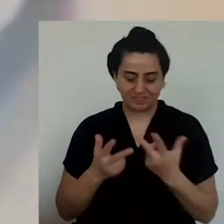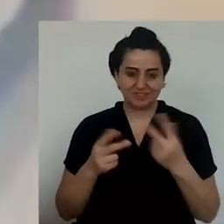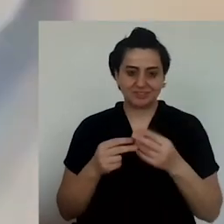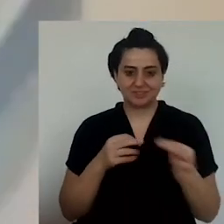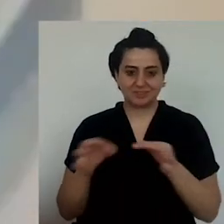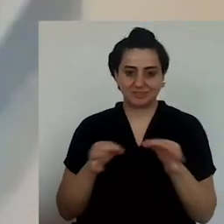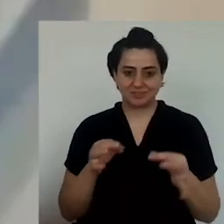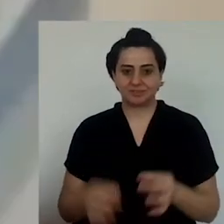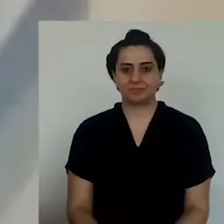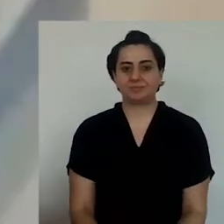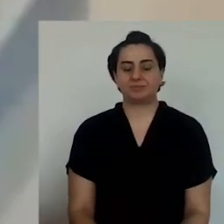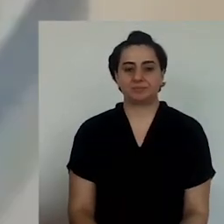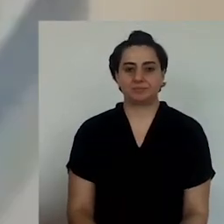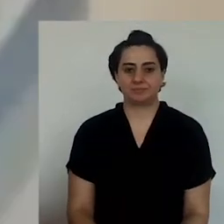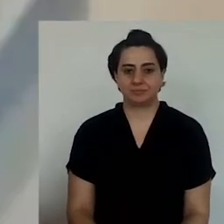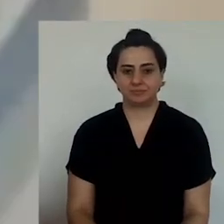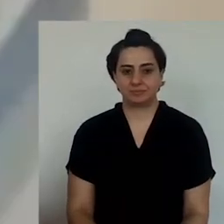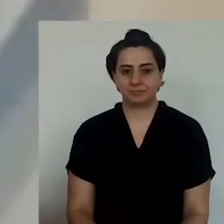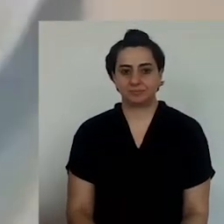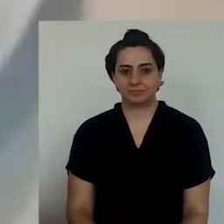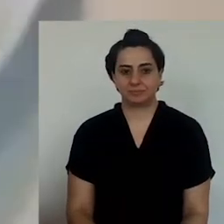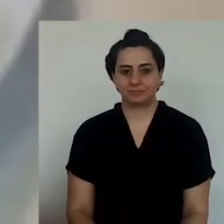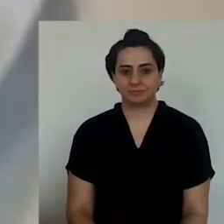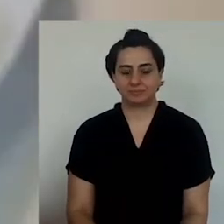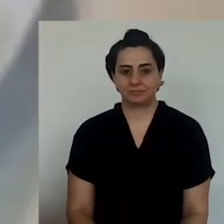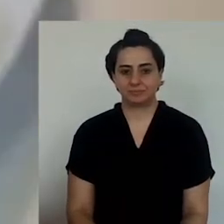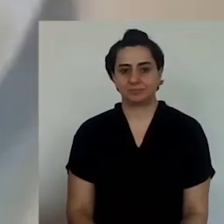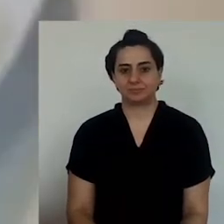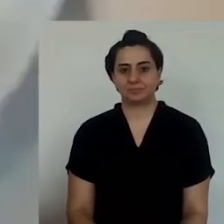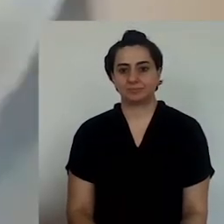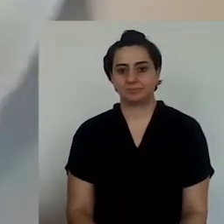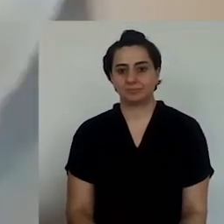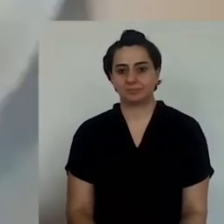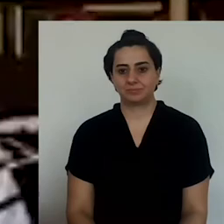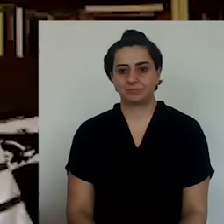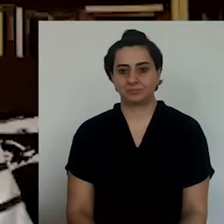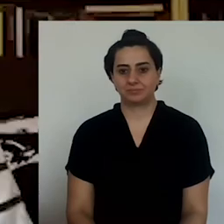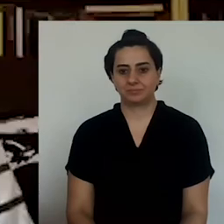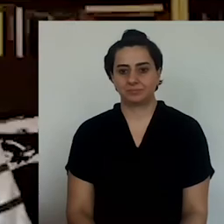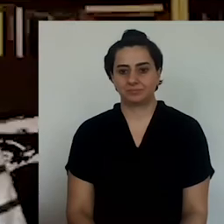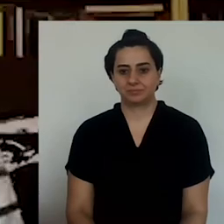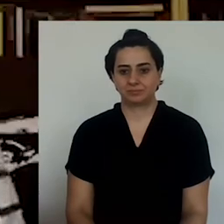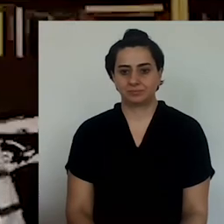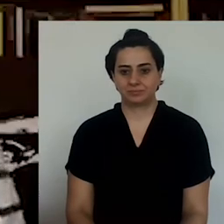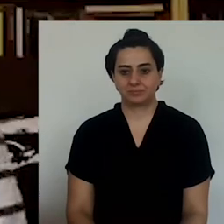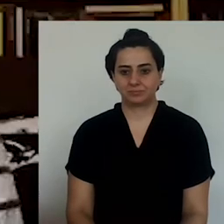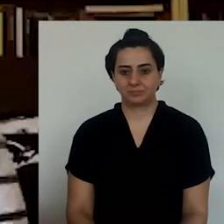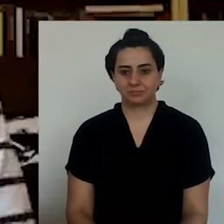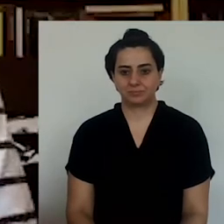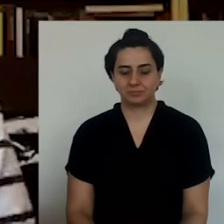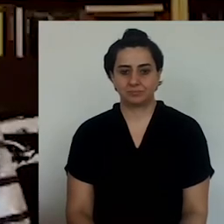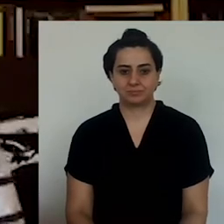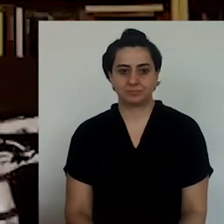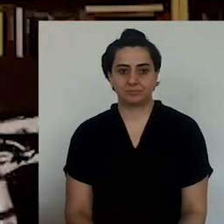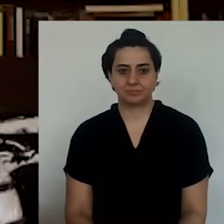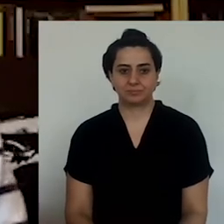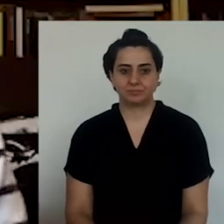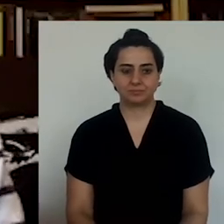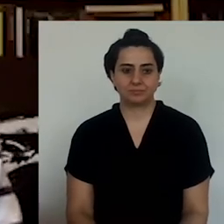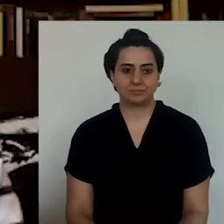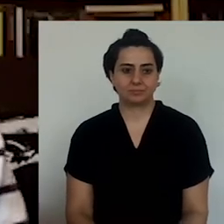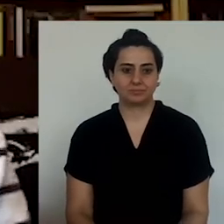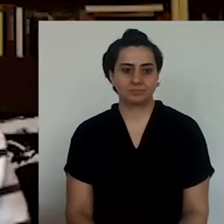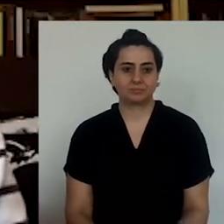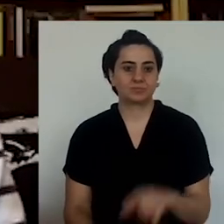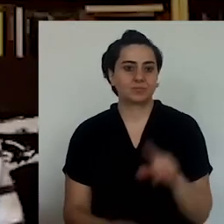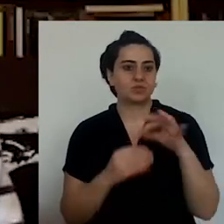below and from the top, both of them. And as you can see, and the